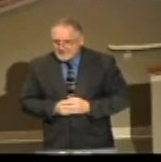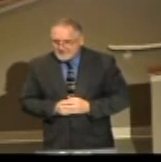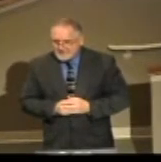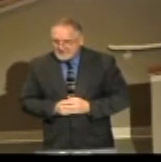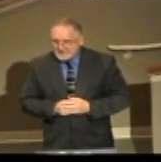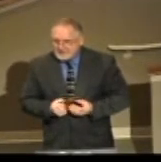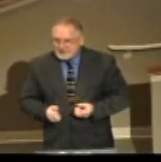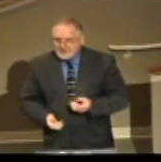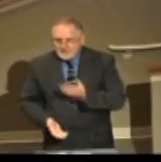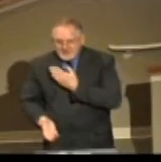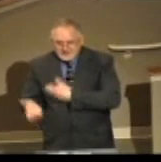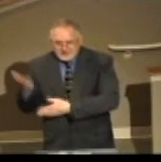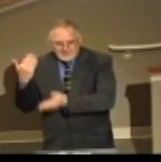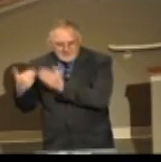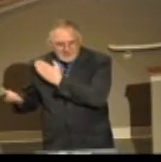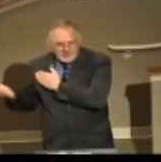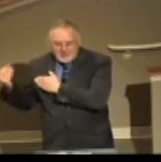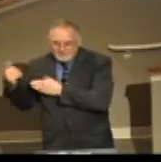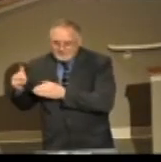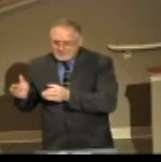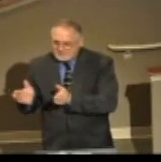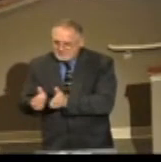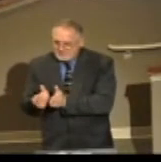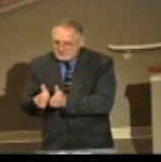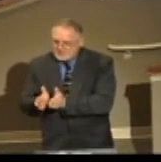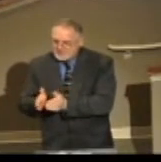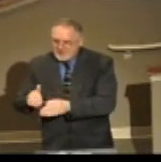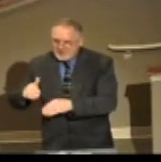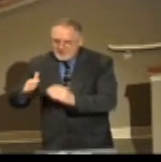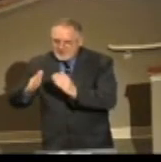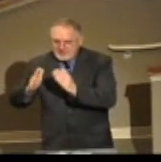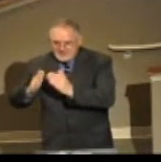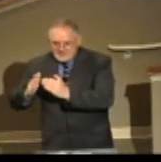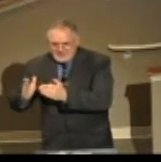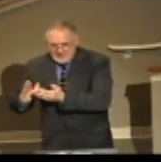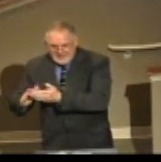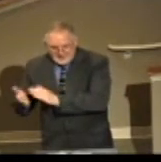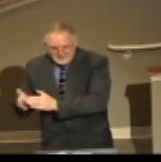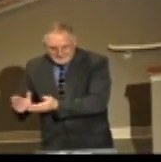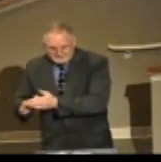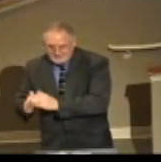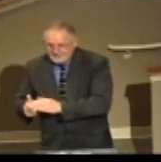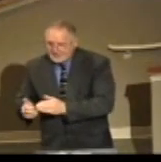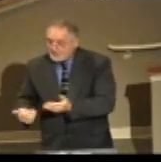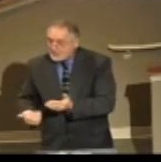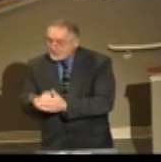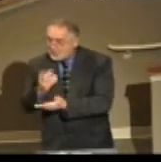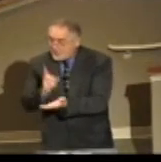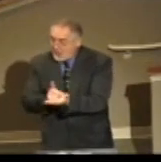Years ago, in a small town, a doctor came to the town whose name was Mr. Sweeney.